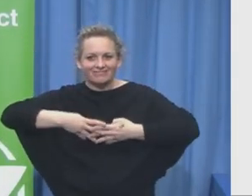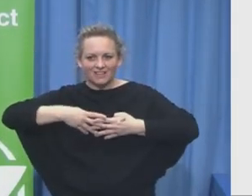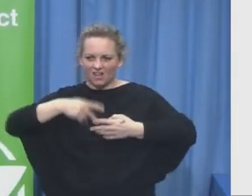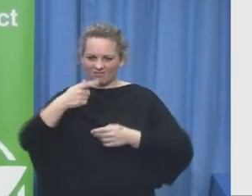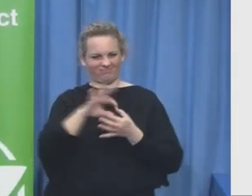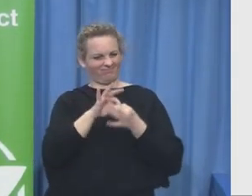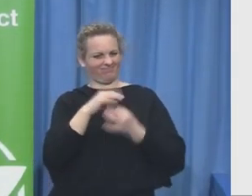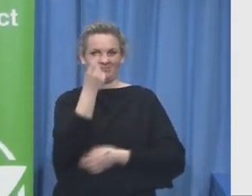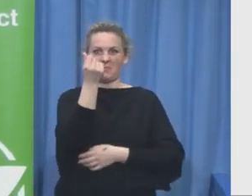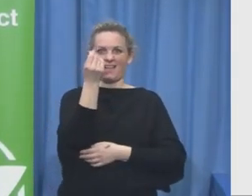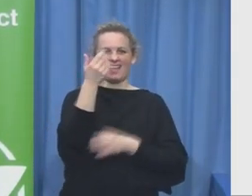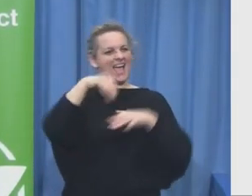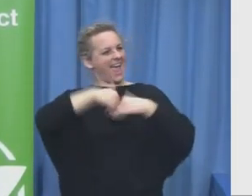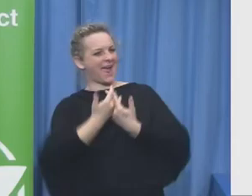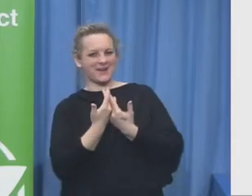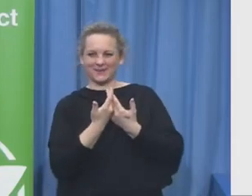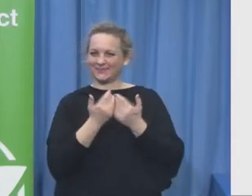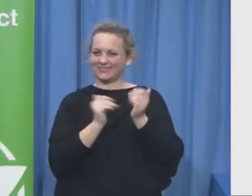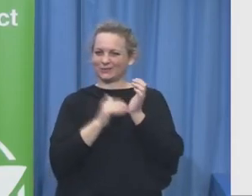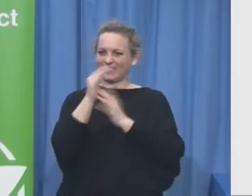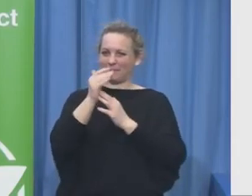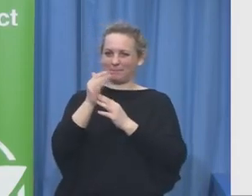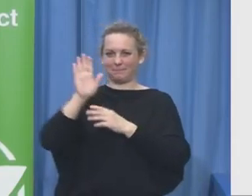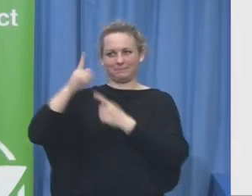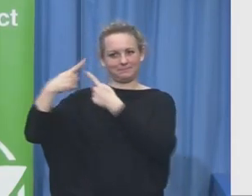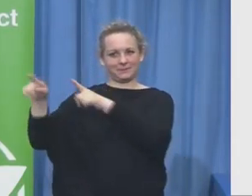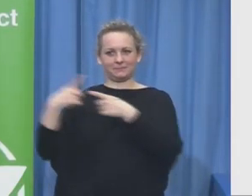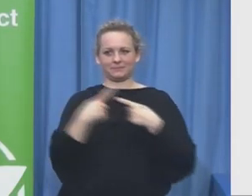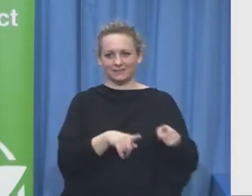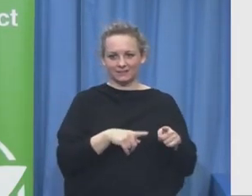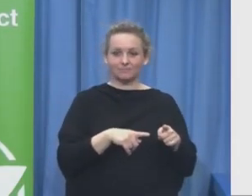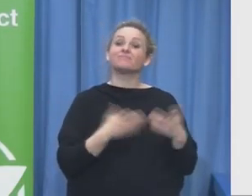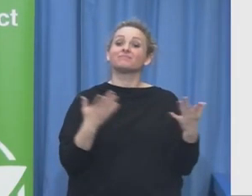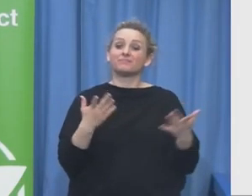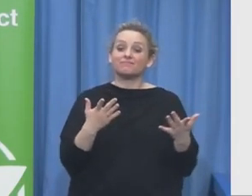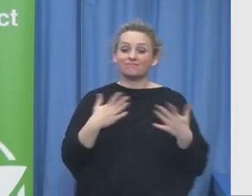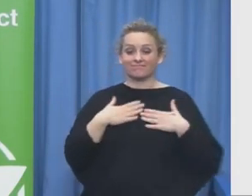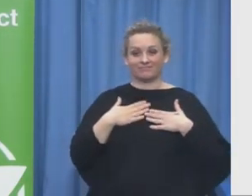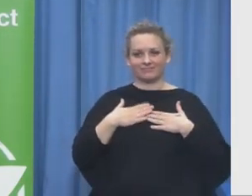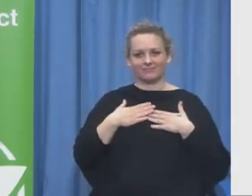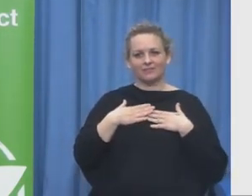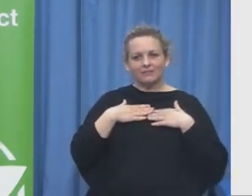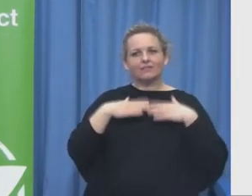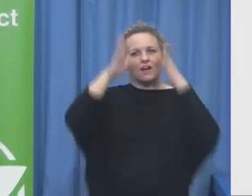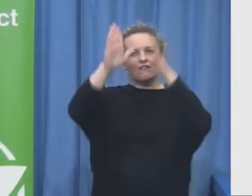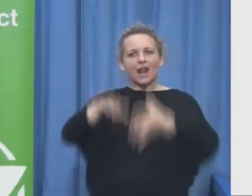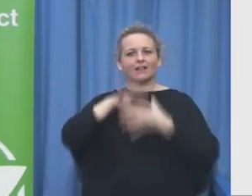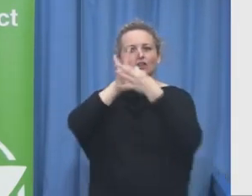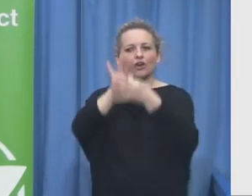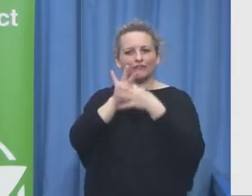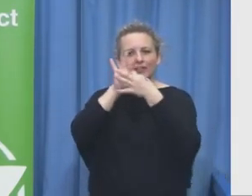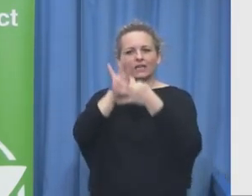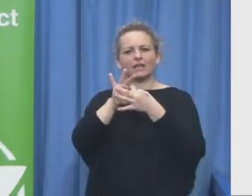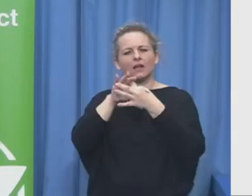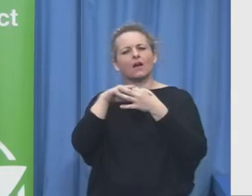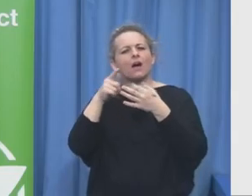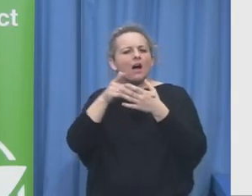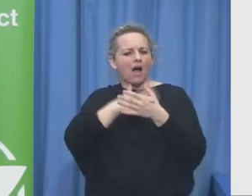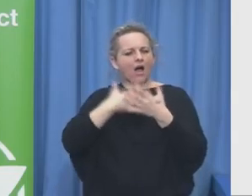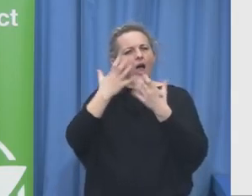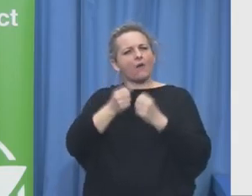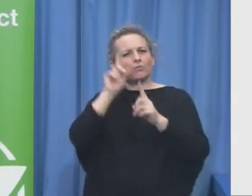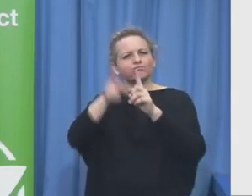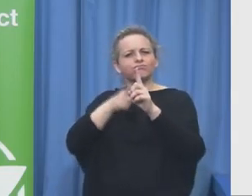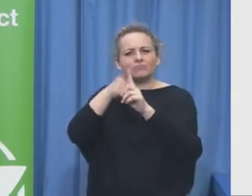innovations it's to bring the ideas it's to bring the freedom out of the bureaucratic system to try